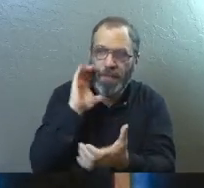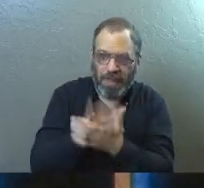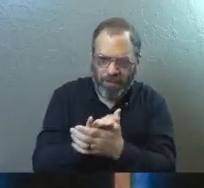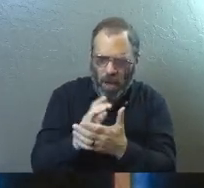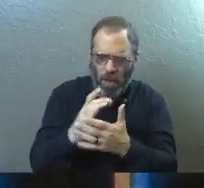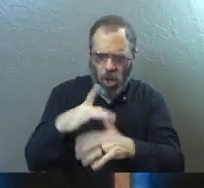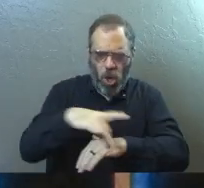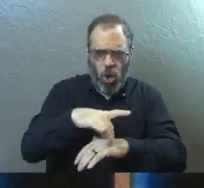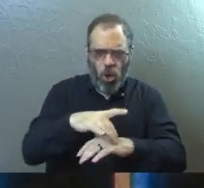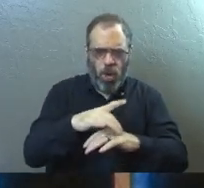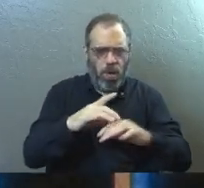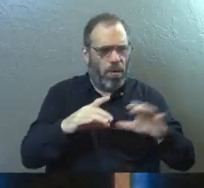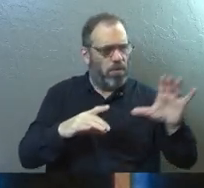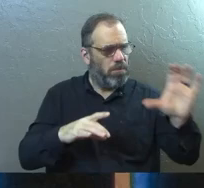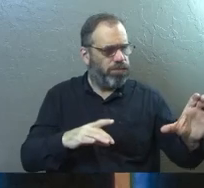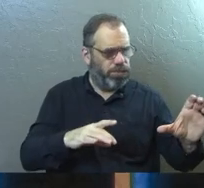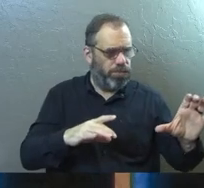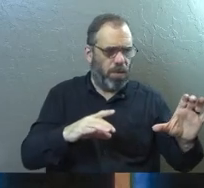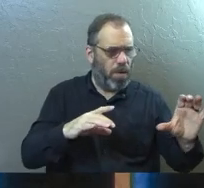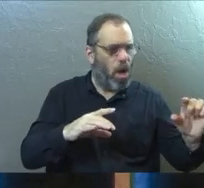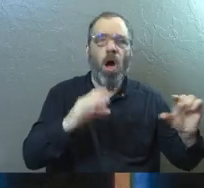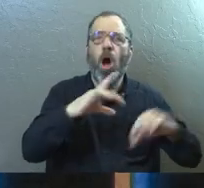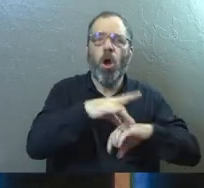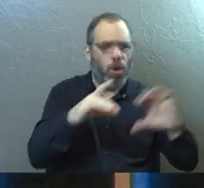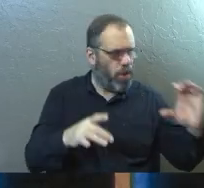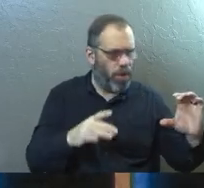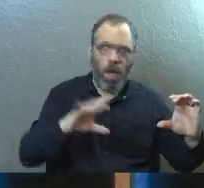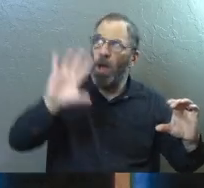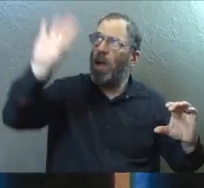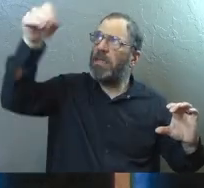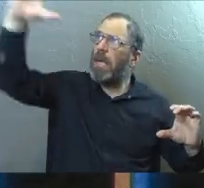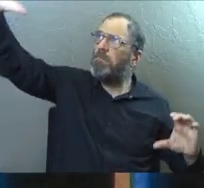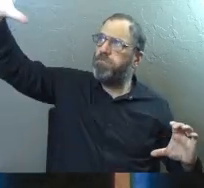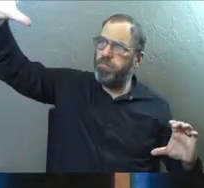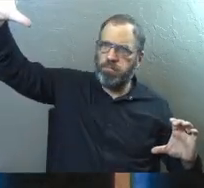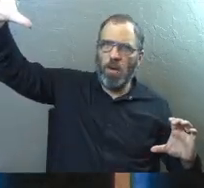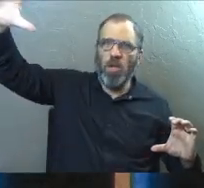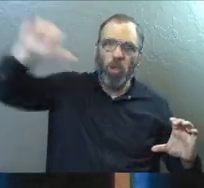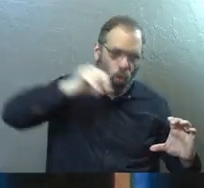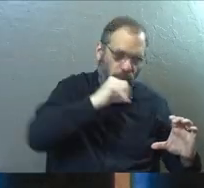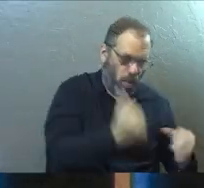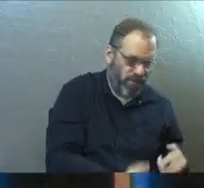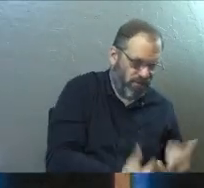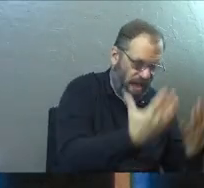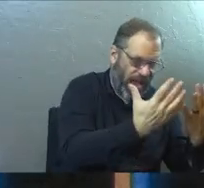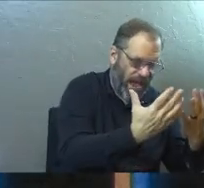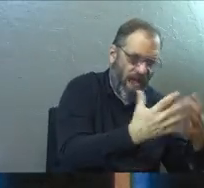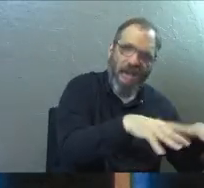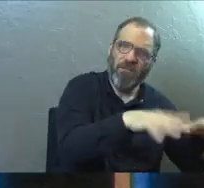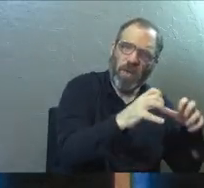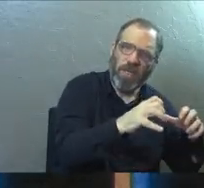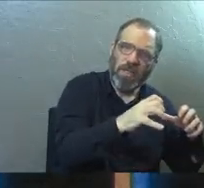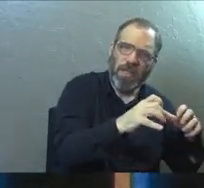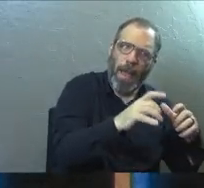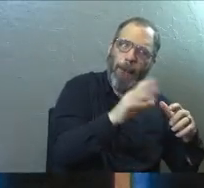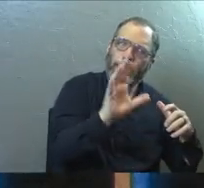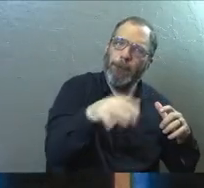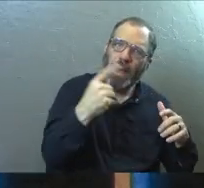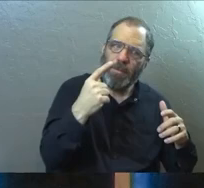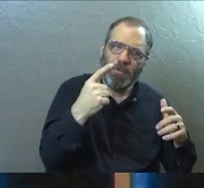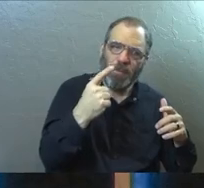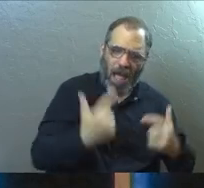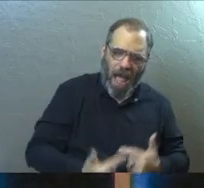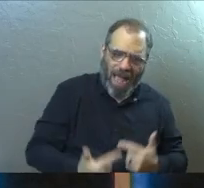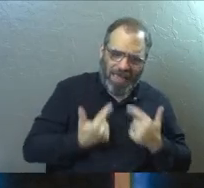is the earth the exact distance from the sun so that we don't burn up and we also don't freeze up, but actually